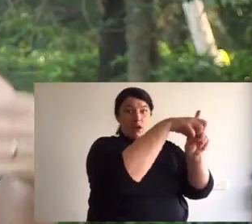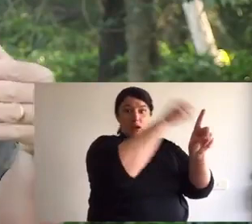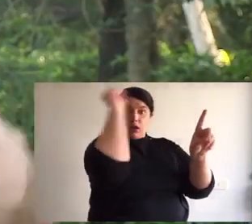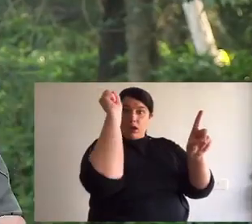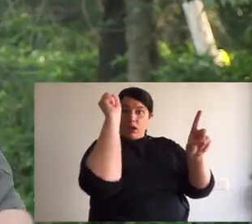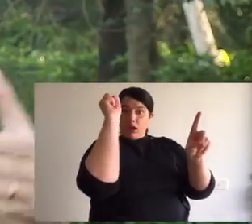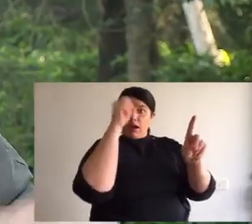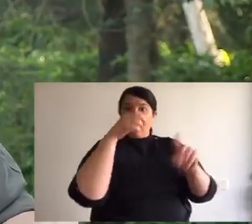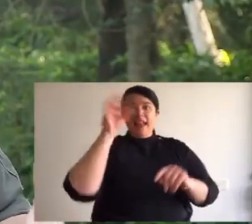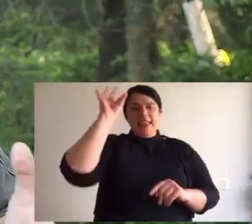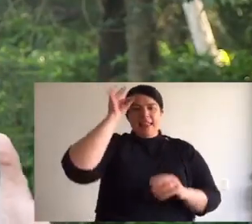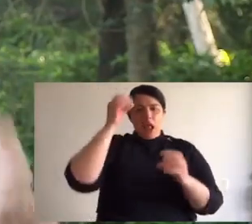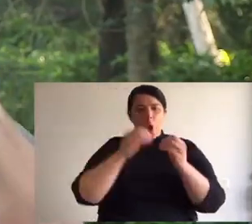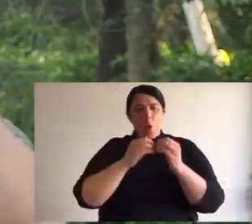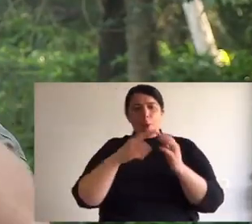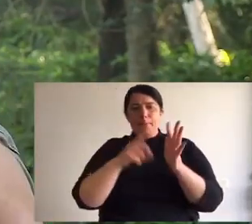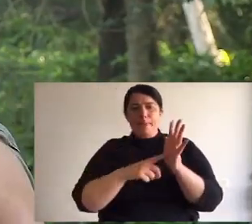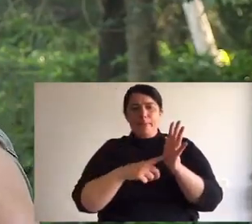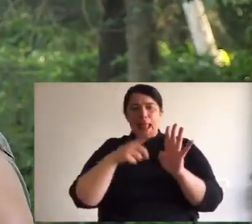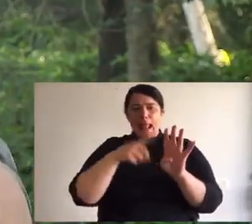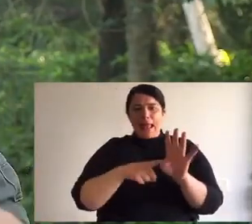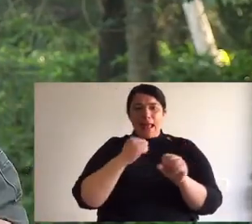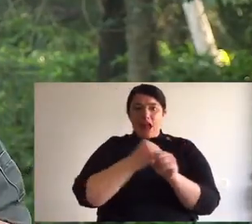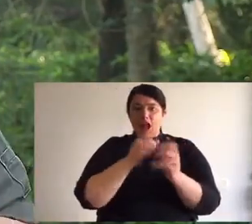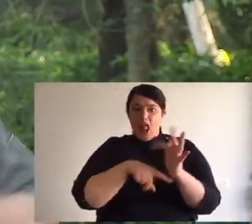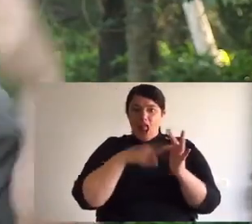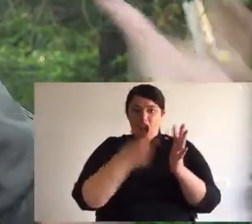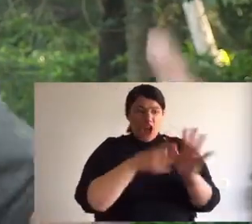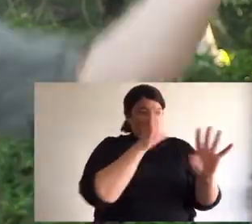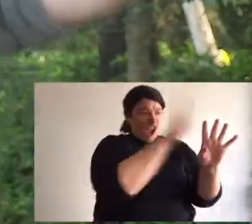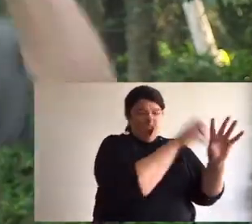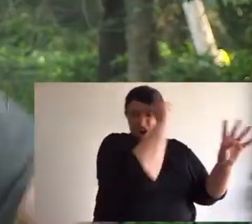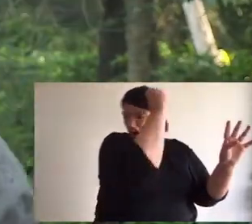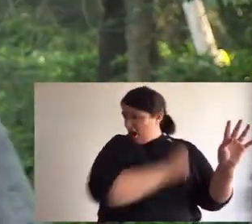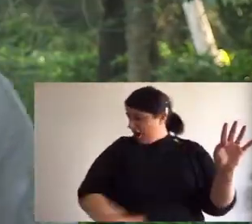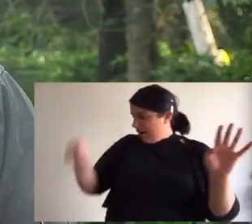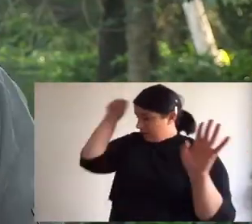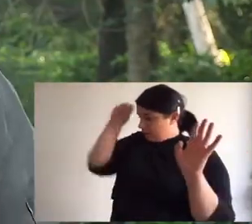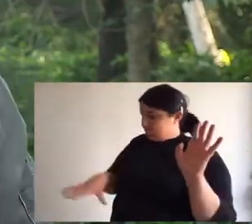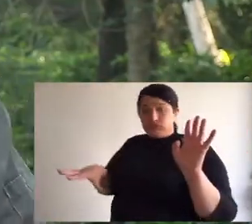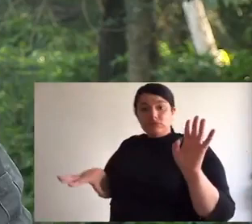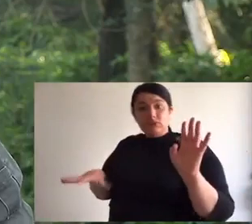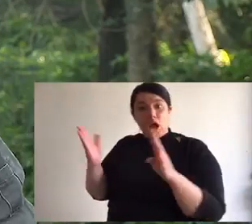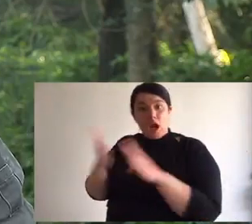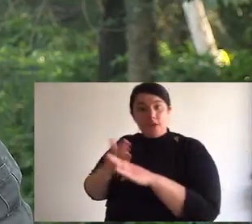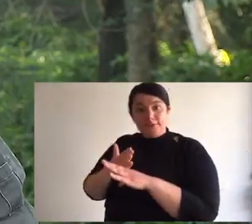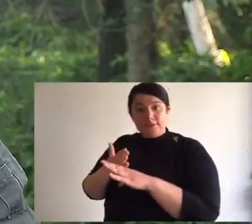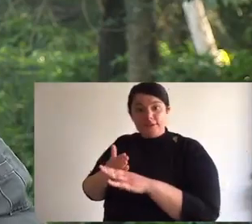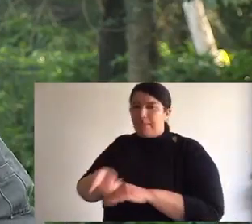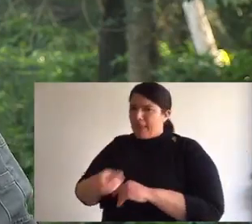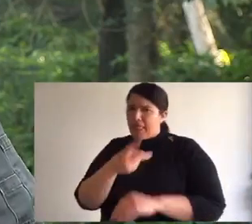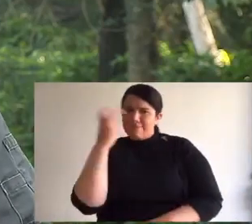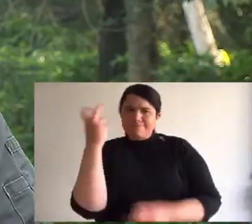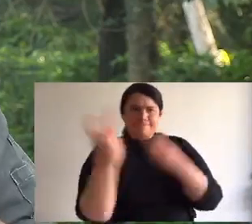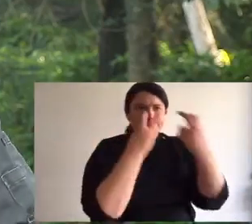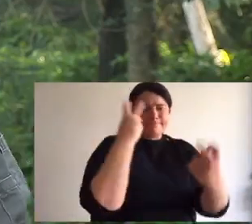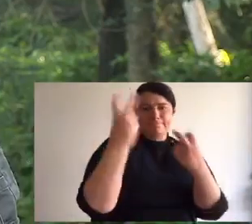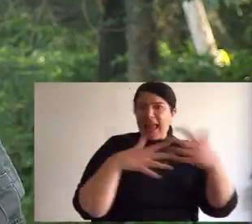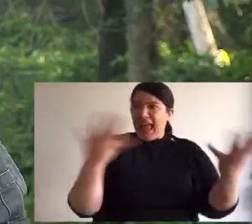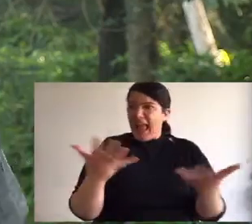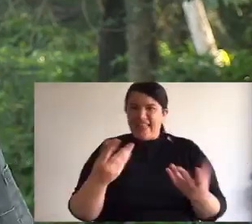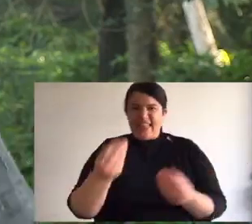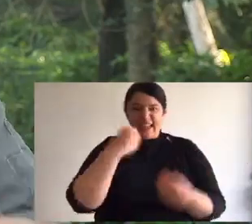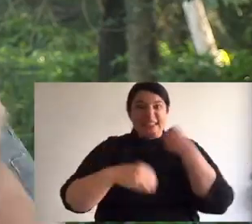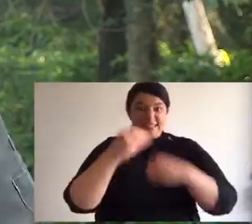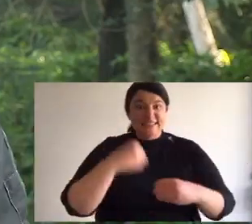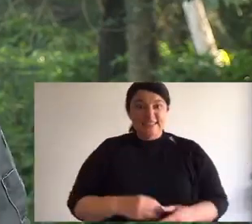a yellow belly glider. That's one of our larger gliders. Grab it, rip it out, take it and store it somewhere. But they will actively hunt